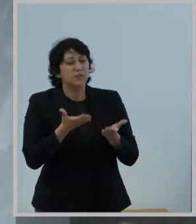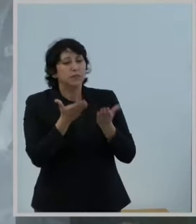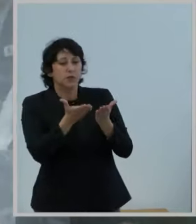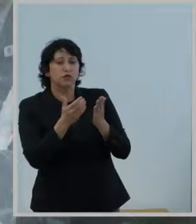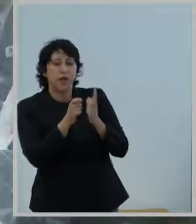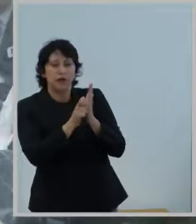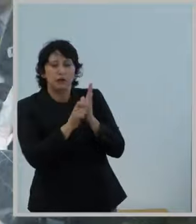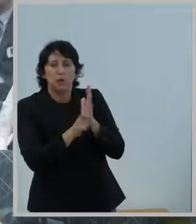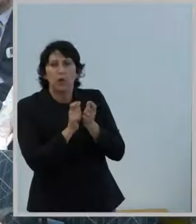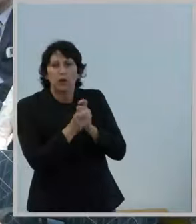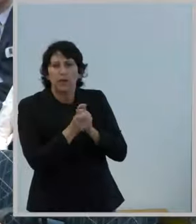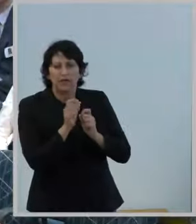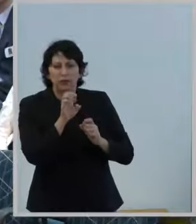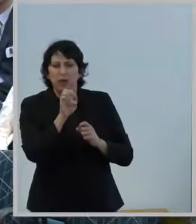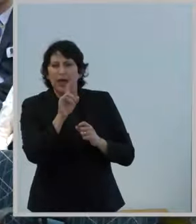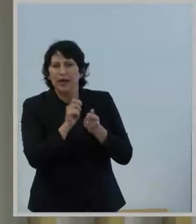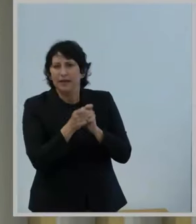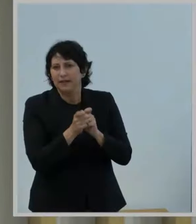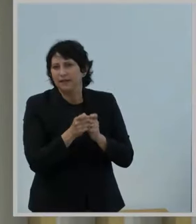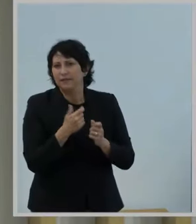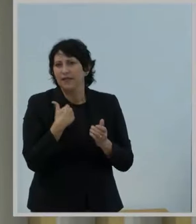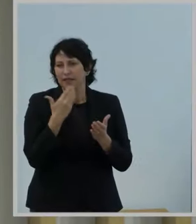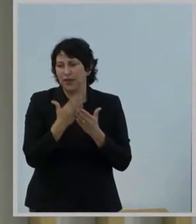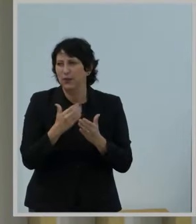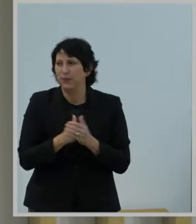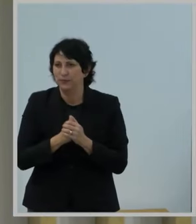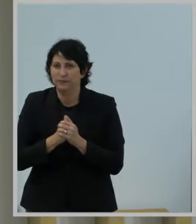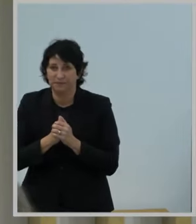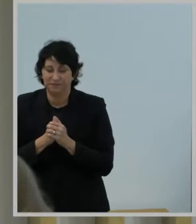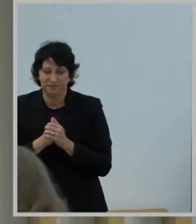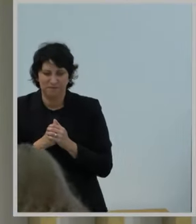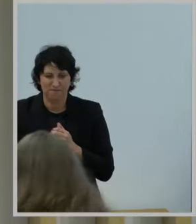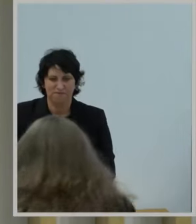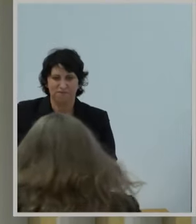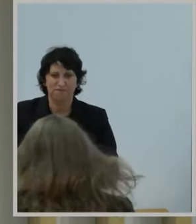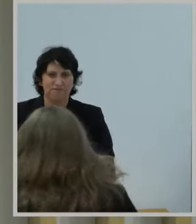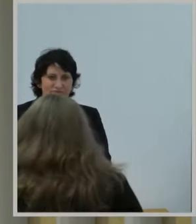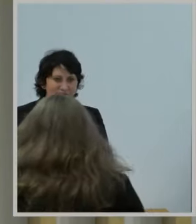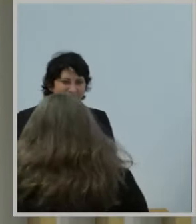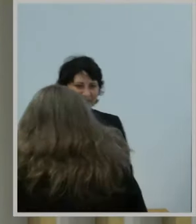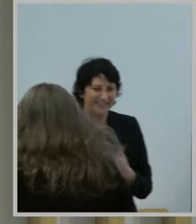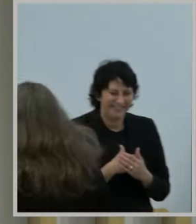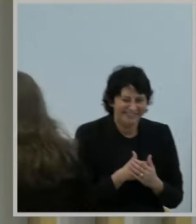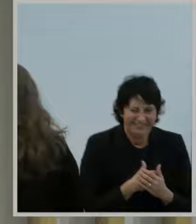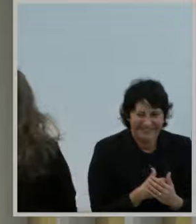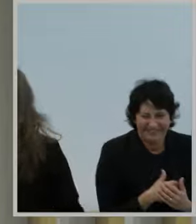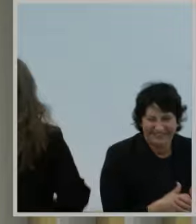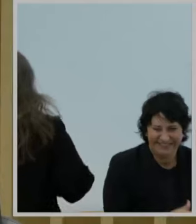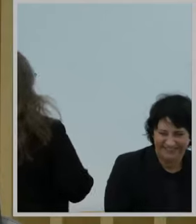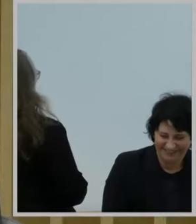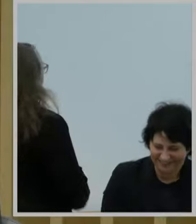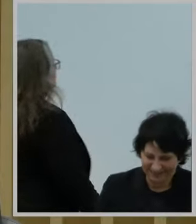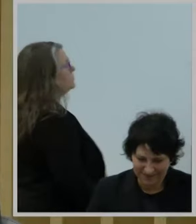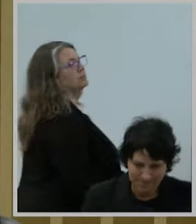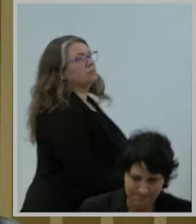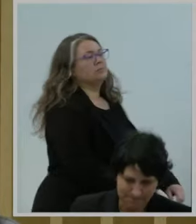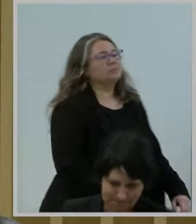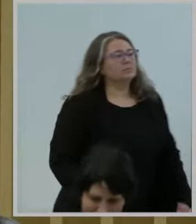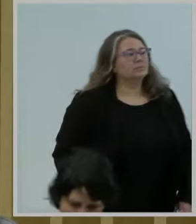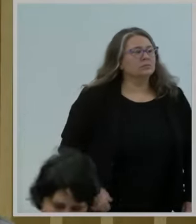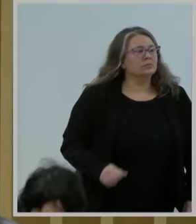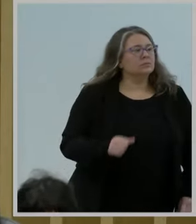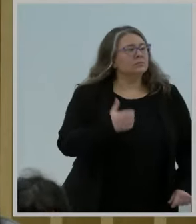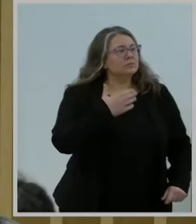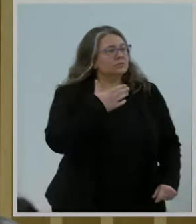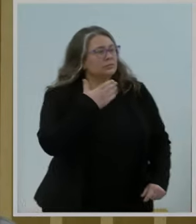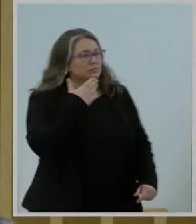and conforming edits. Thank you. Thank you. We'll now hear comments from the bench. We'll begin with Commissioner Carr. Thanks so much.